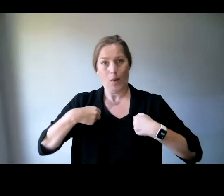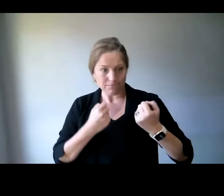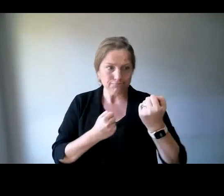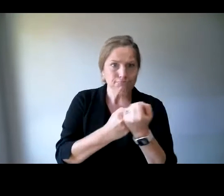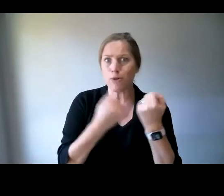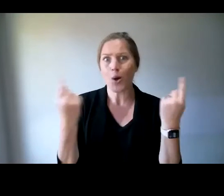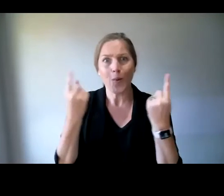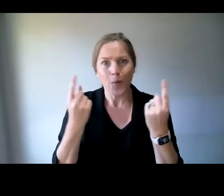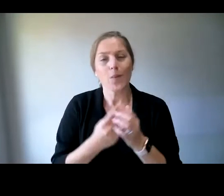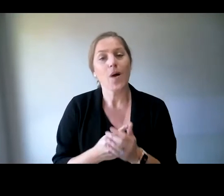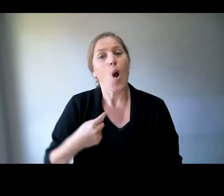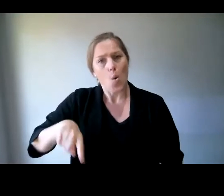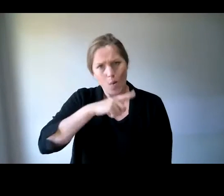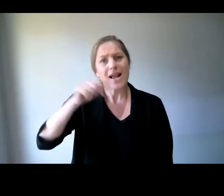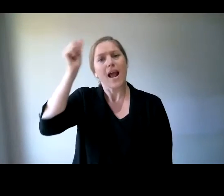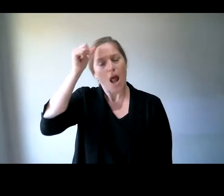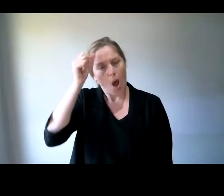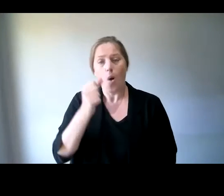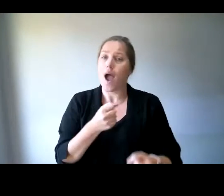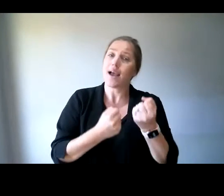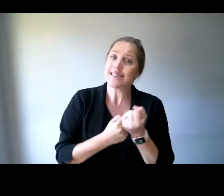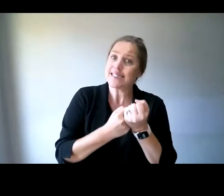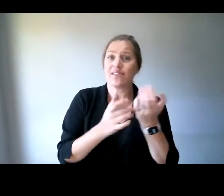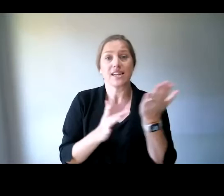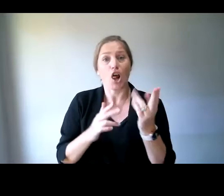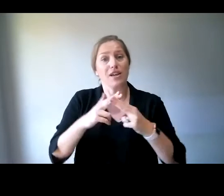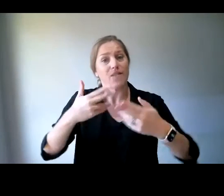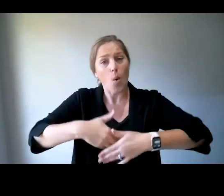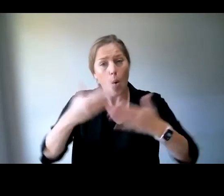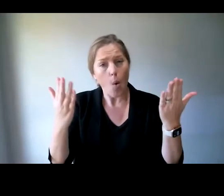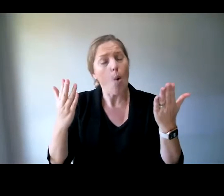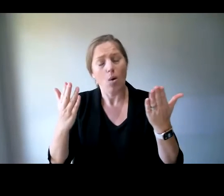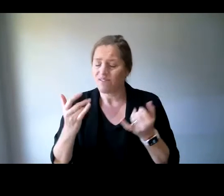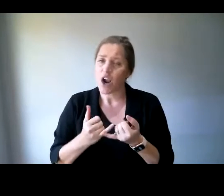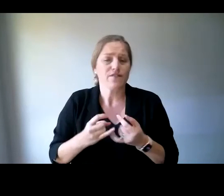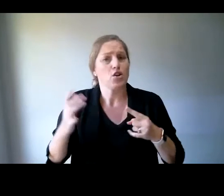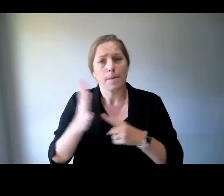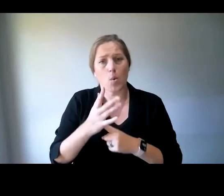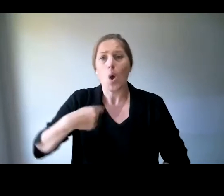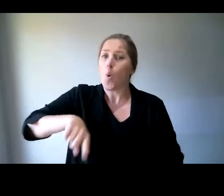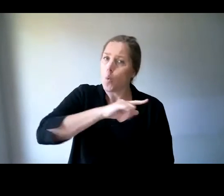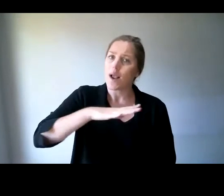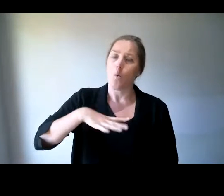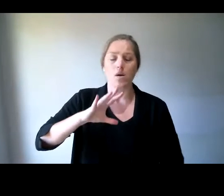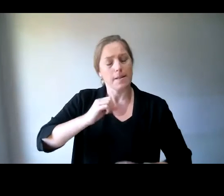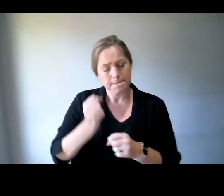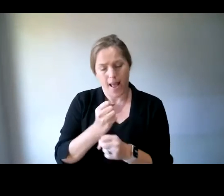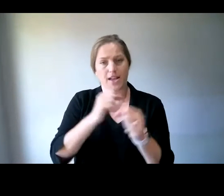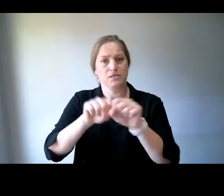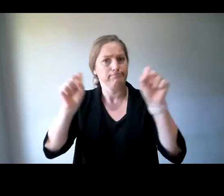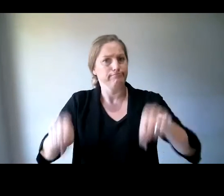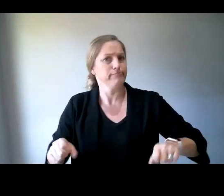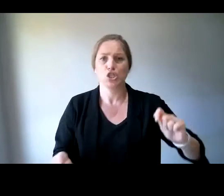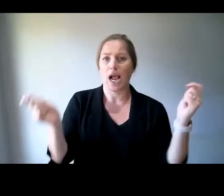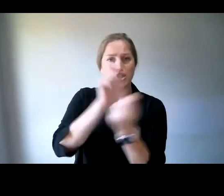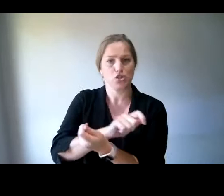Technology for All, is immensely important, and they want to be a part of systemic change. We were thrilled that we had a total of